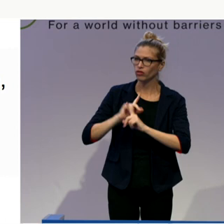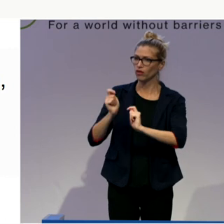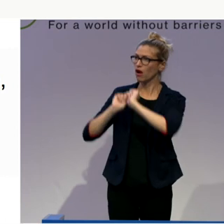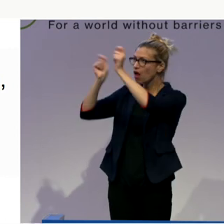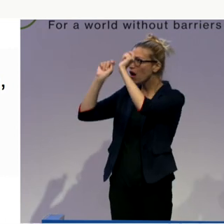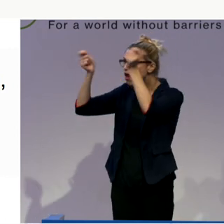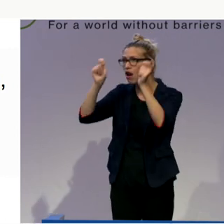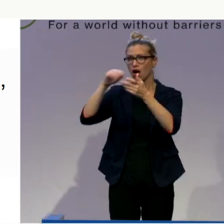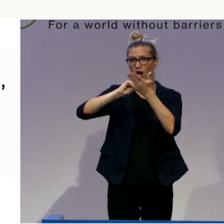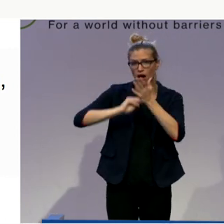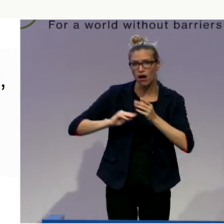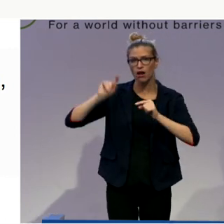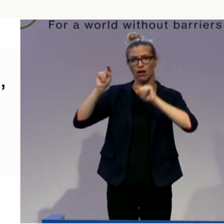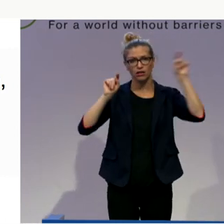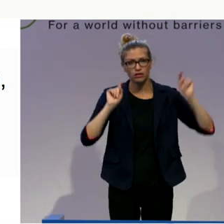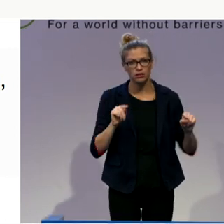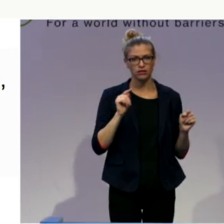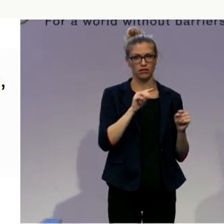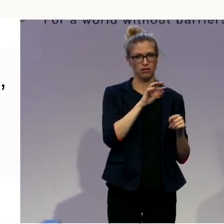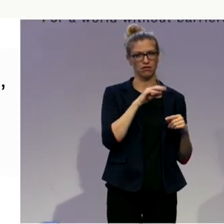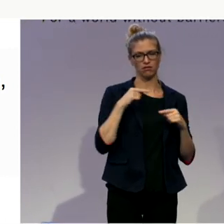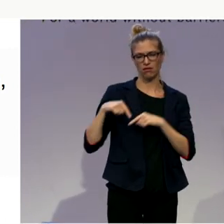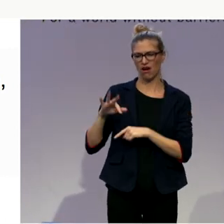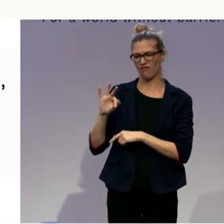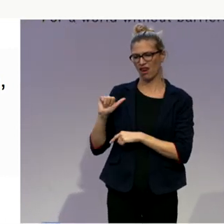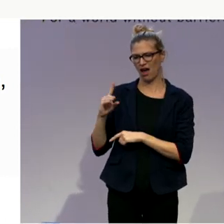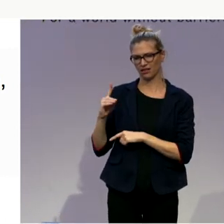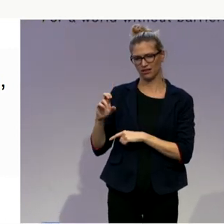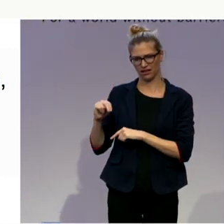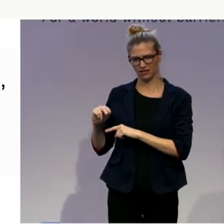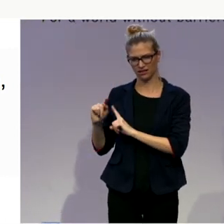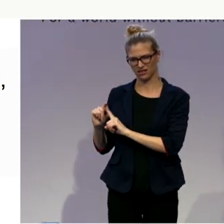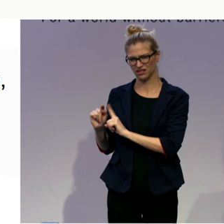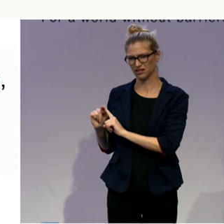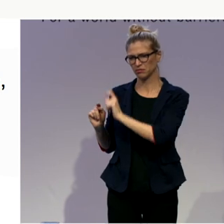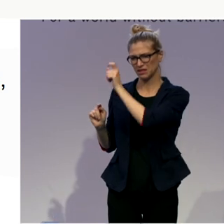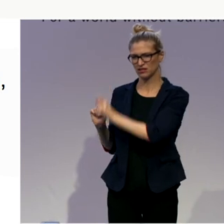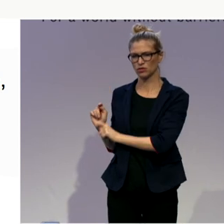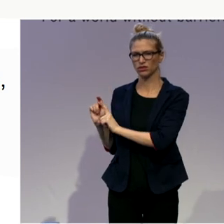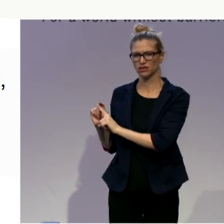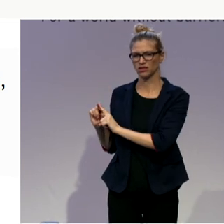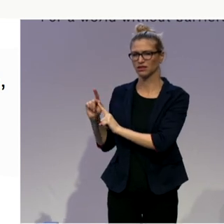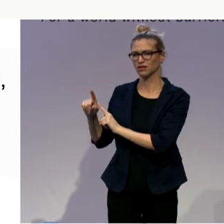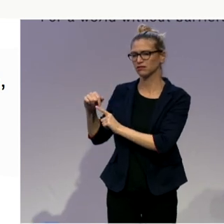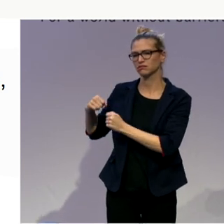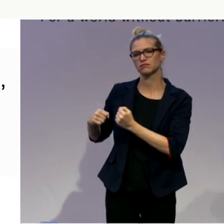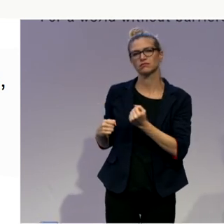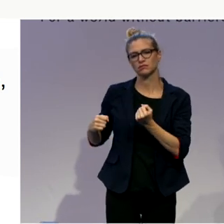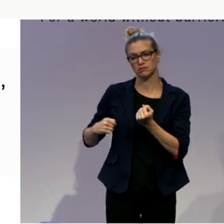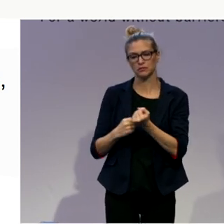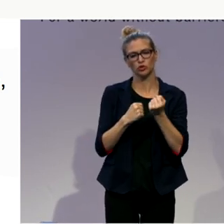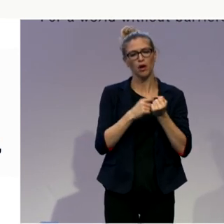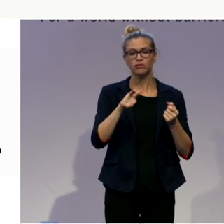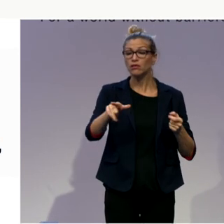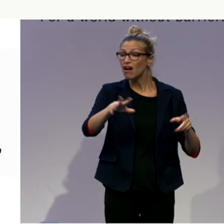supported decision making, have specialized services to do that, but they make a plan for somebody, they help to get to draft a